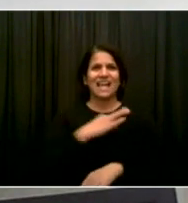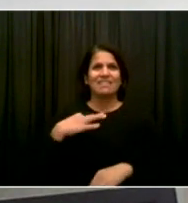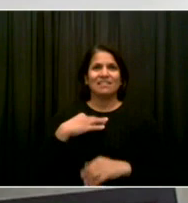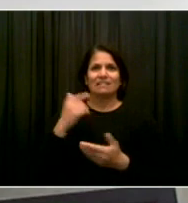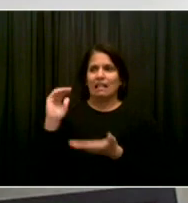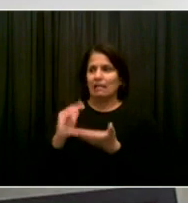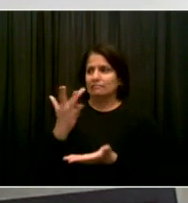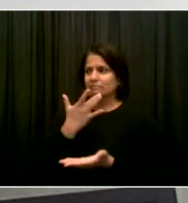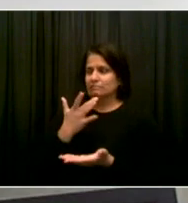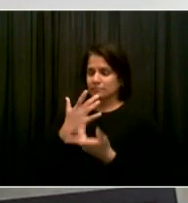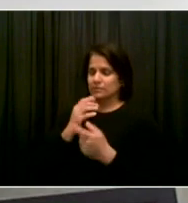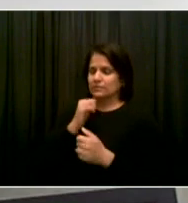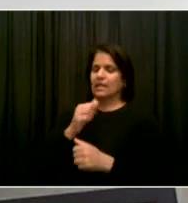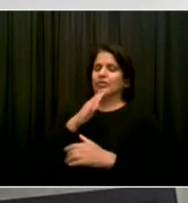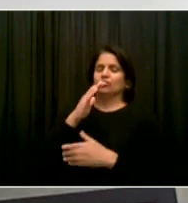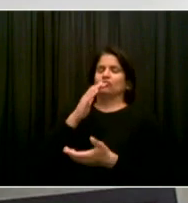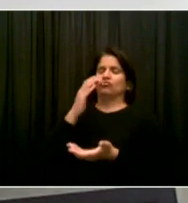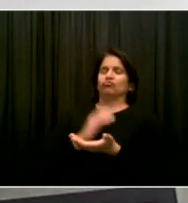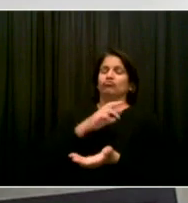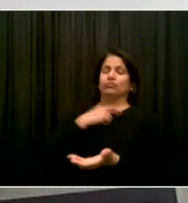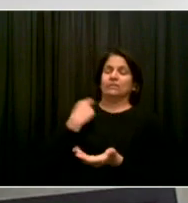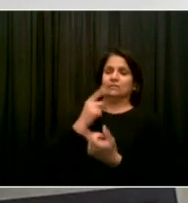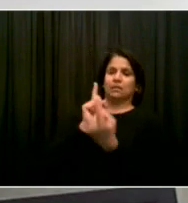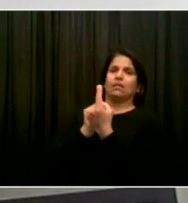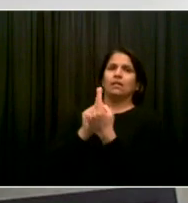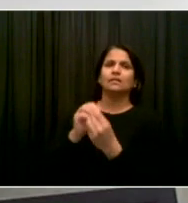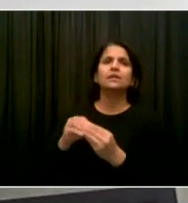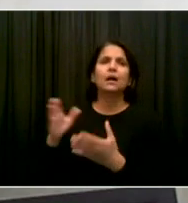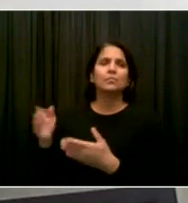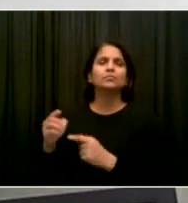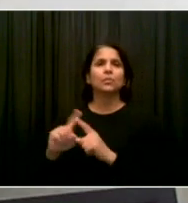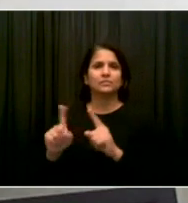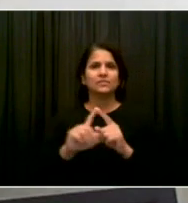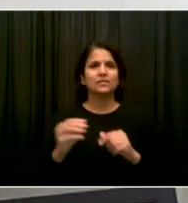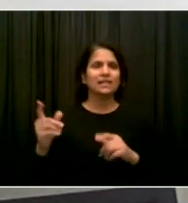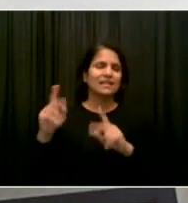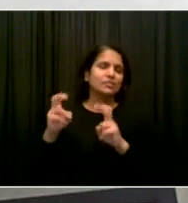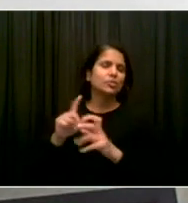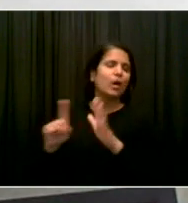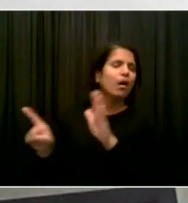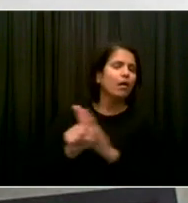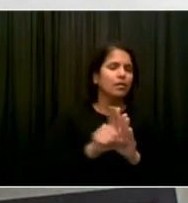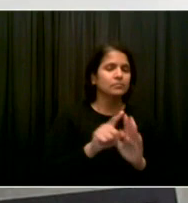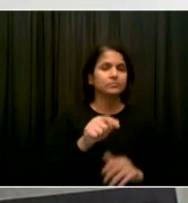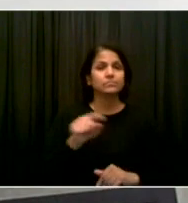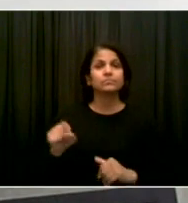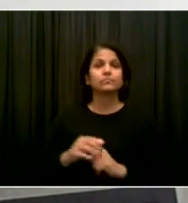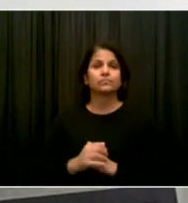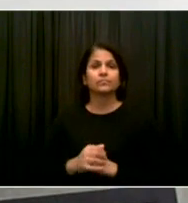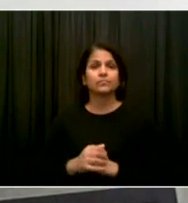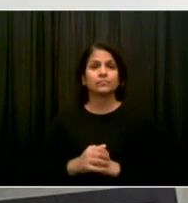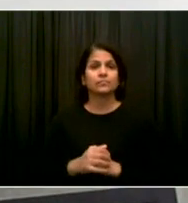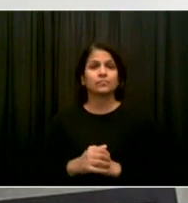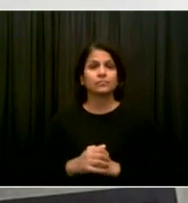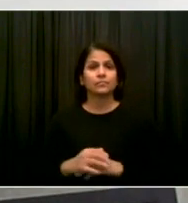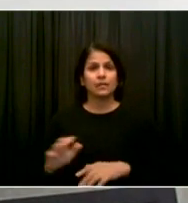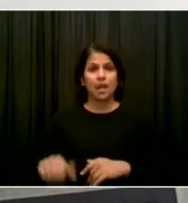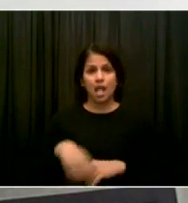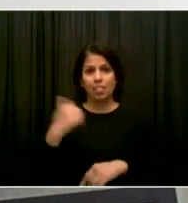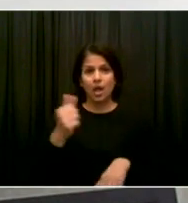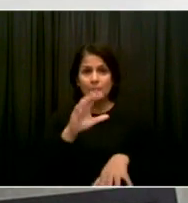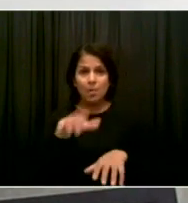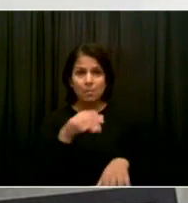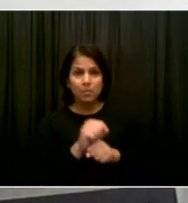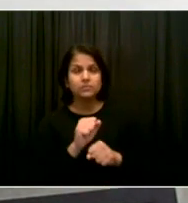maintain our appointments because doctors like myself and Dr. Long and Dr. Chotsky will keep seeing our patients virtually.